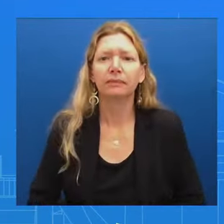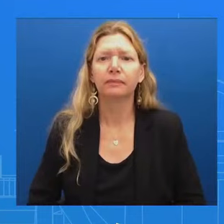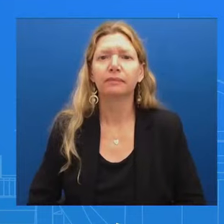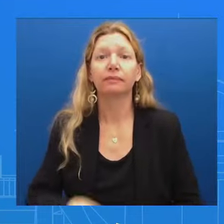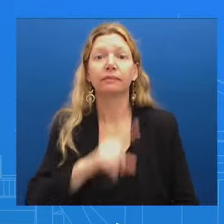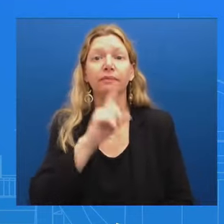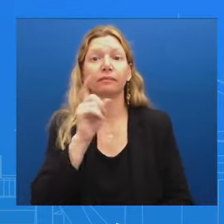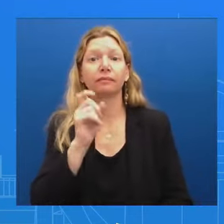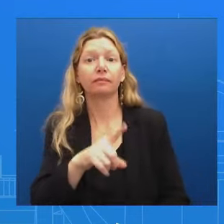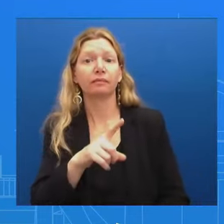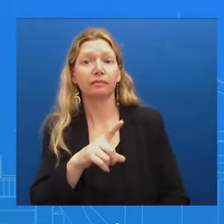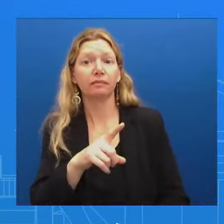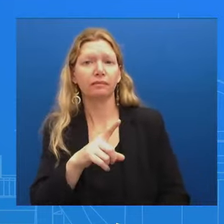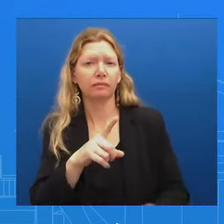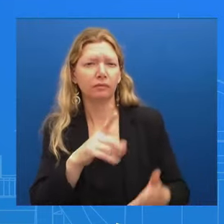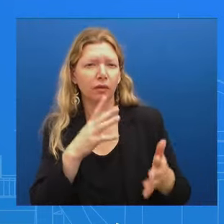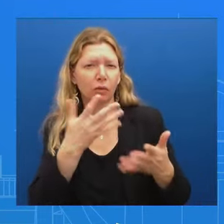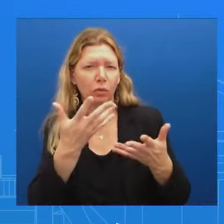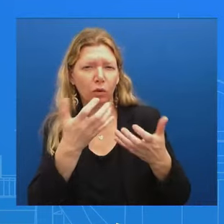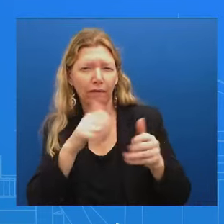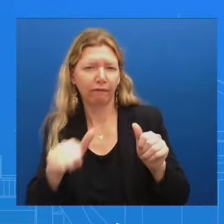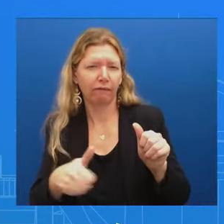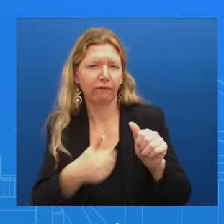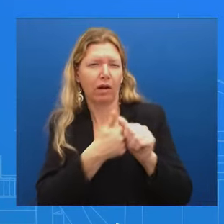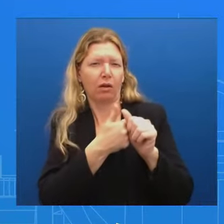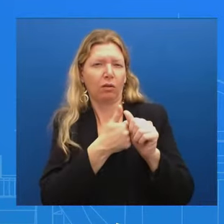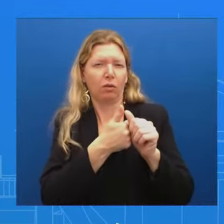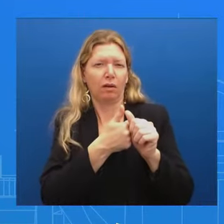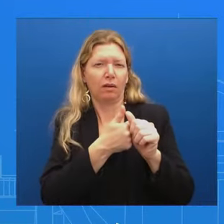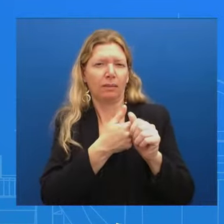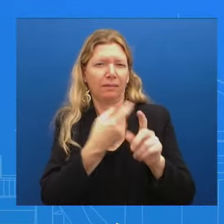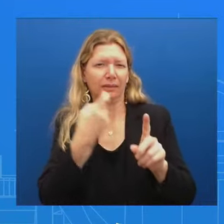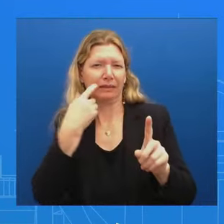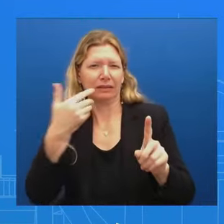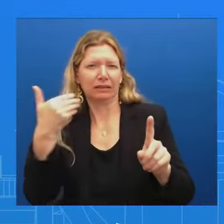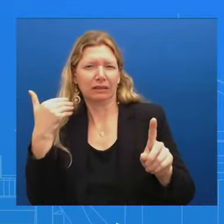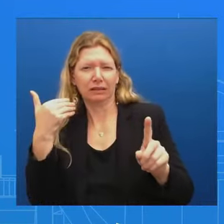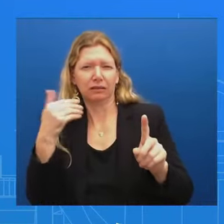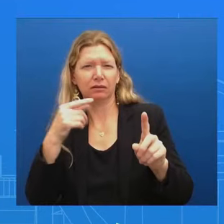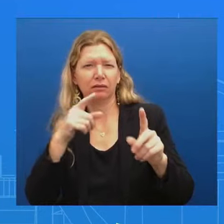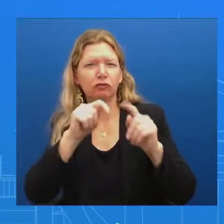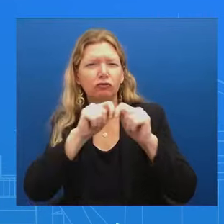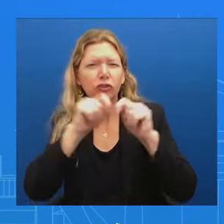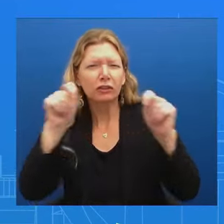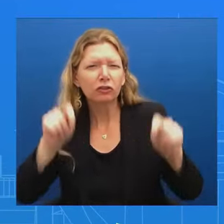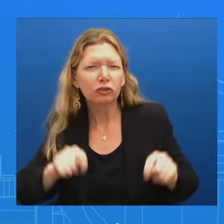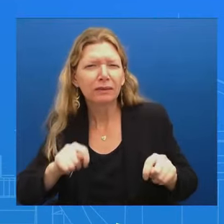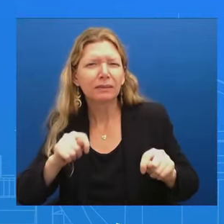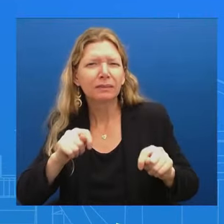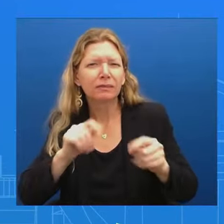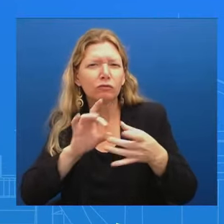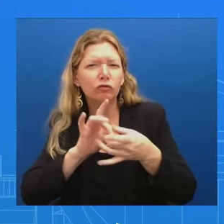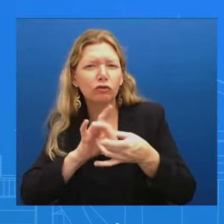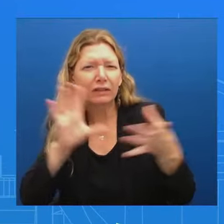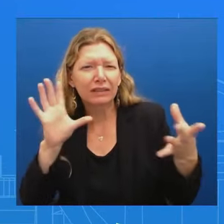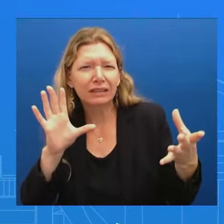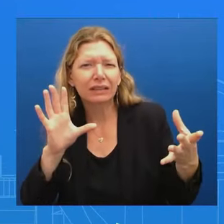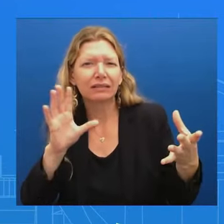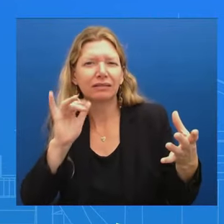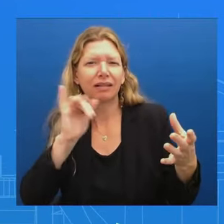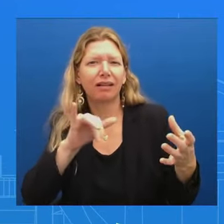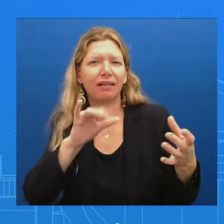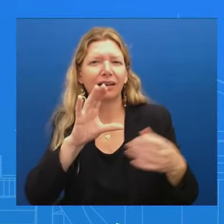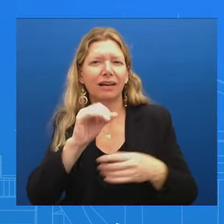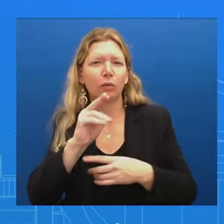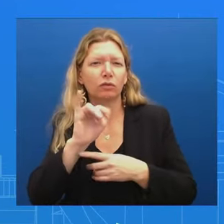If these transcripts were released Who makes that decision Is that the council's office Is that have anything else to share That's something that the council's Could speak to They've been